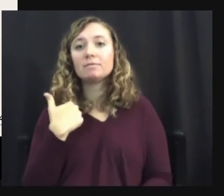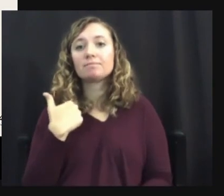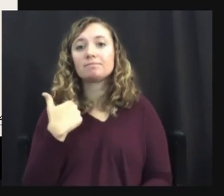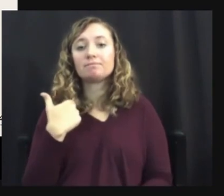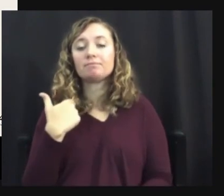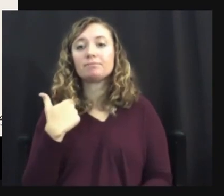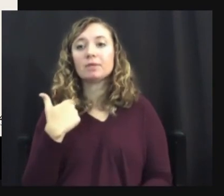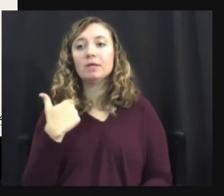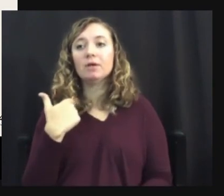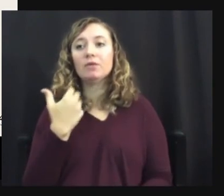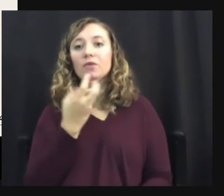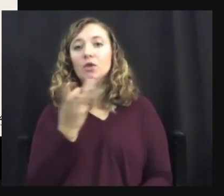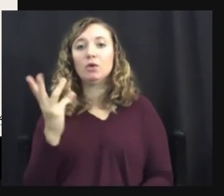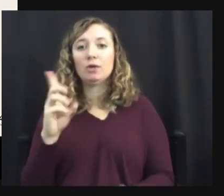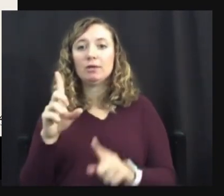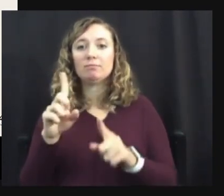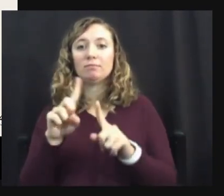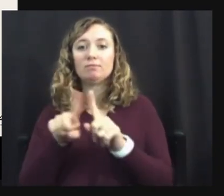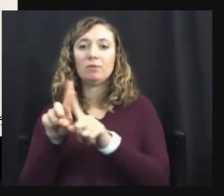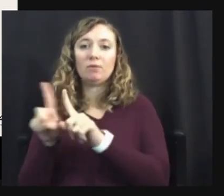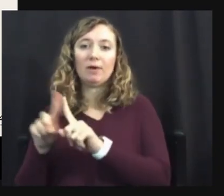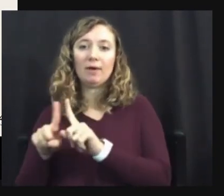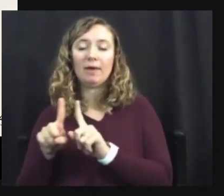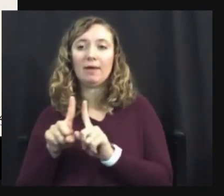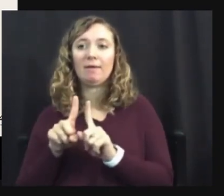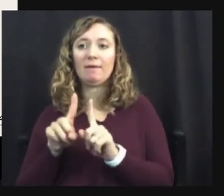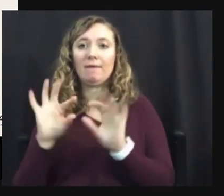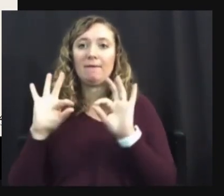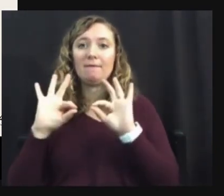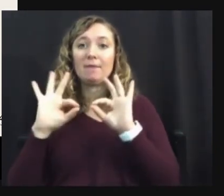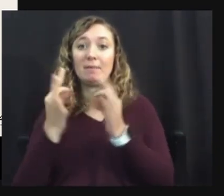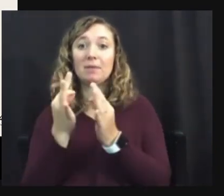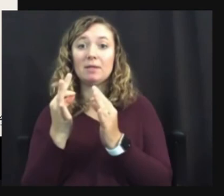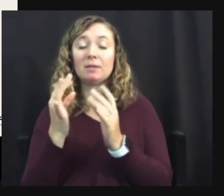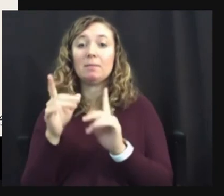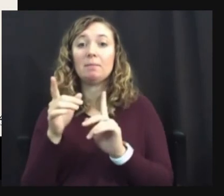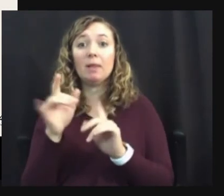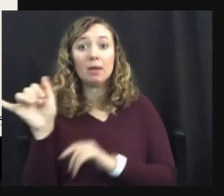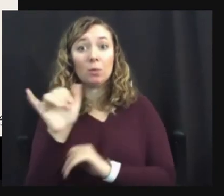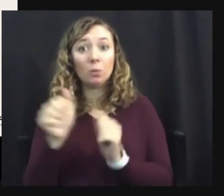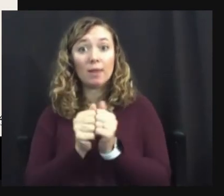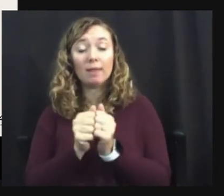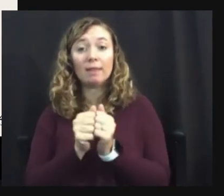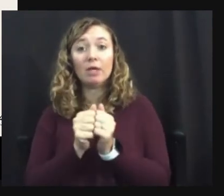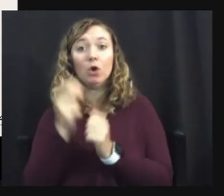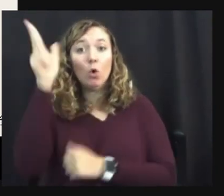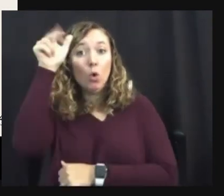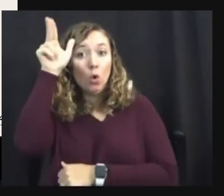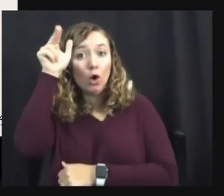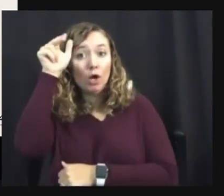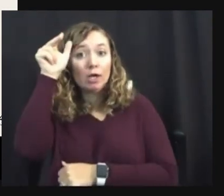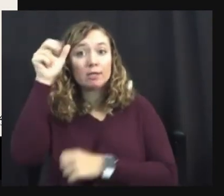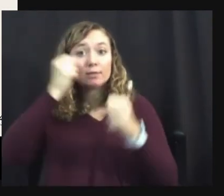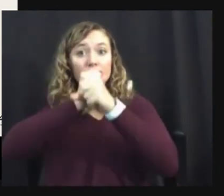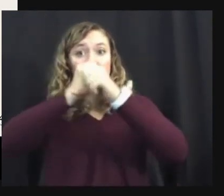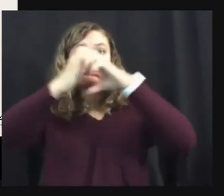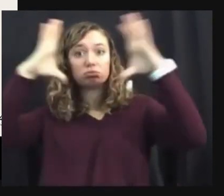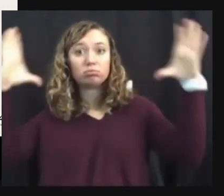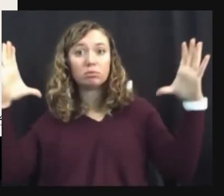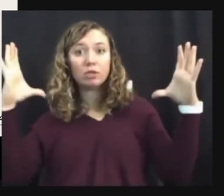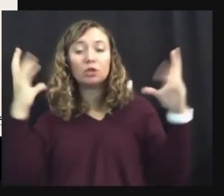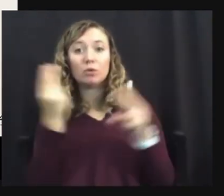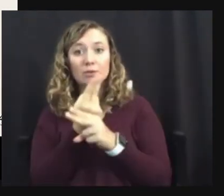of differences about how people visualize that horse. And I can, um, put a link to that exercise, um,